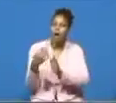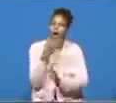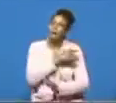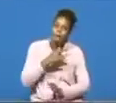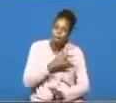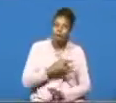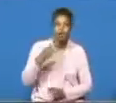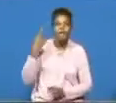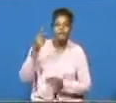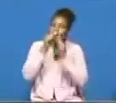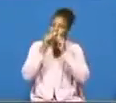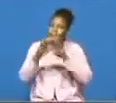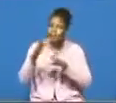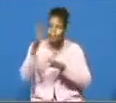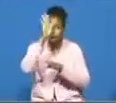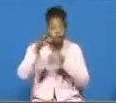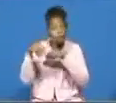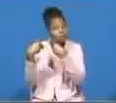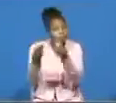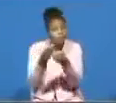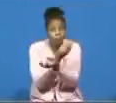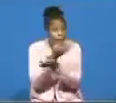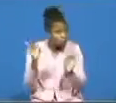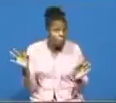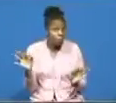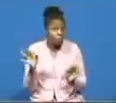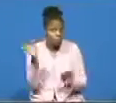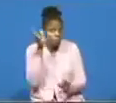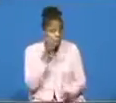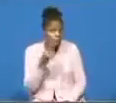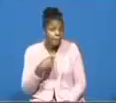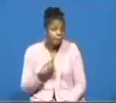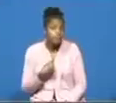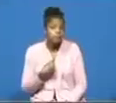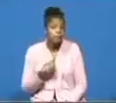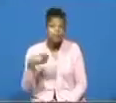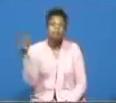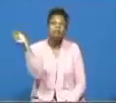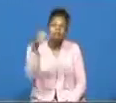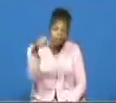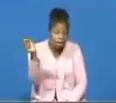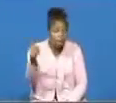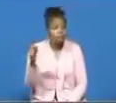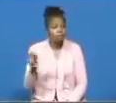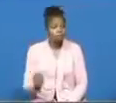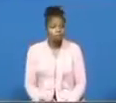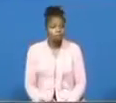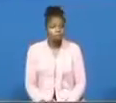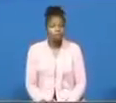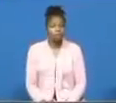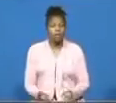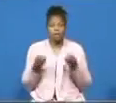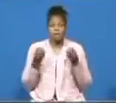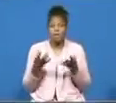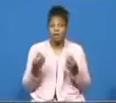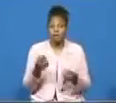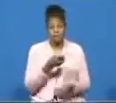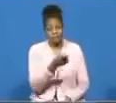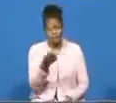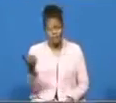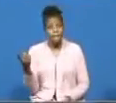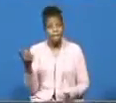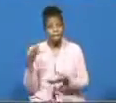has so freely bestowed upon us are you hearing me somebody yes indeed and so many of them